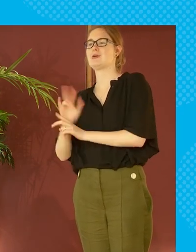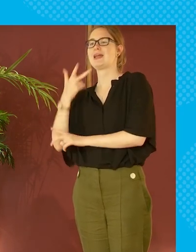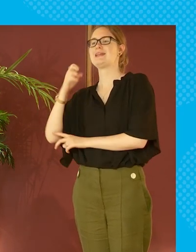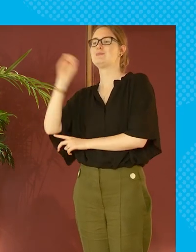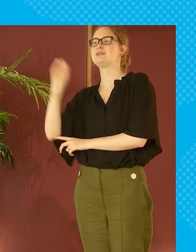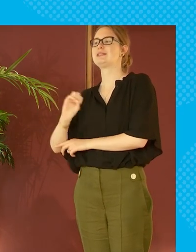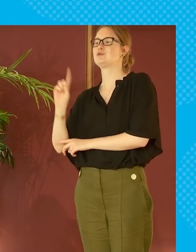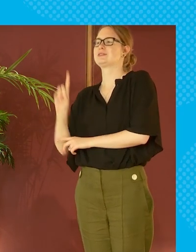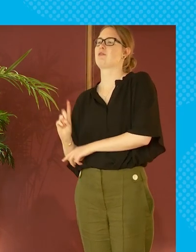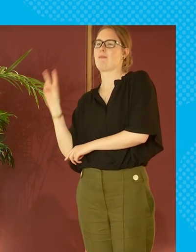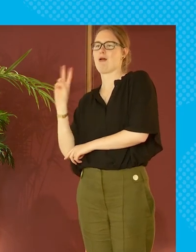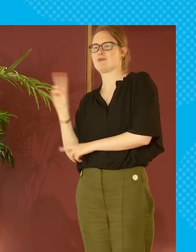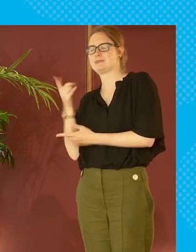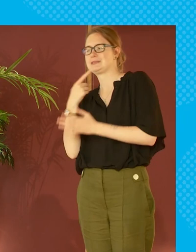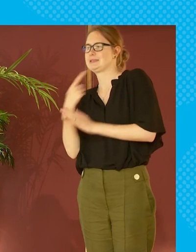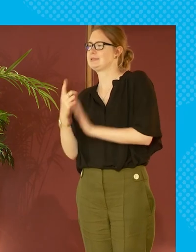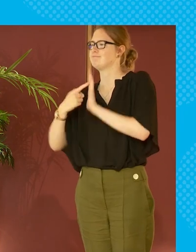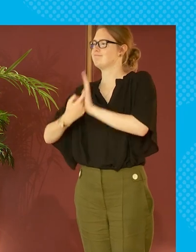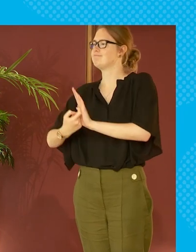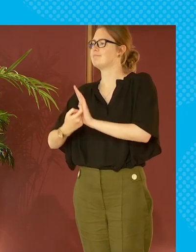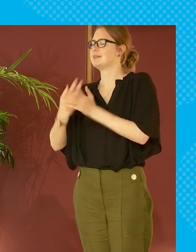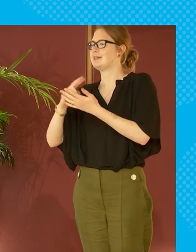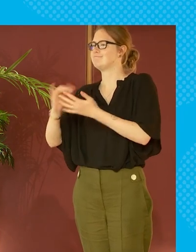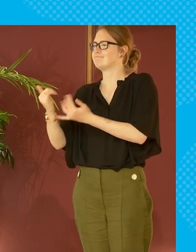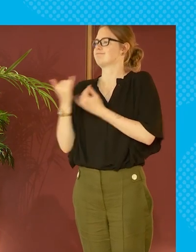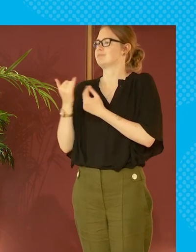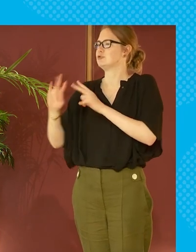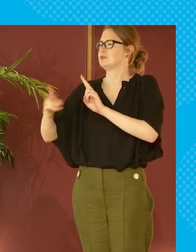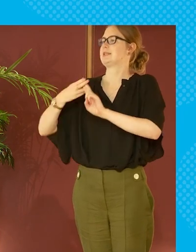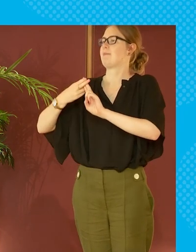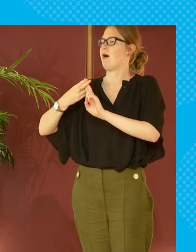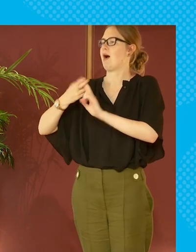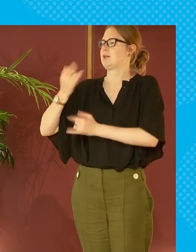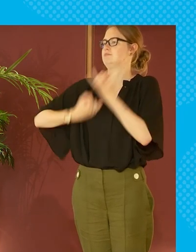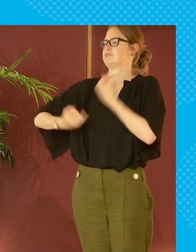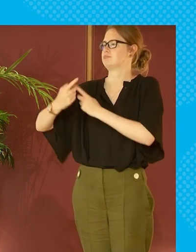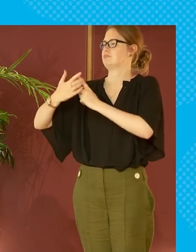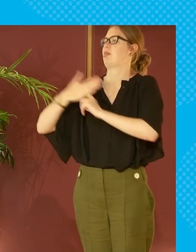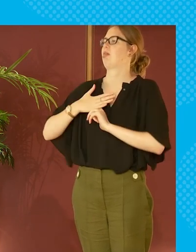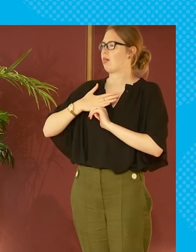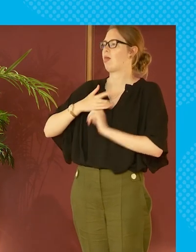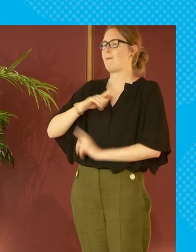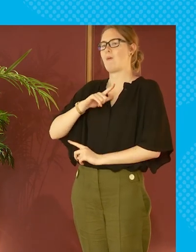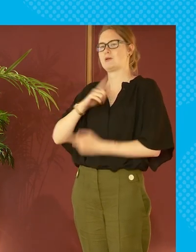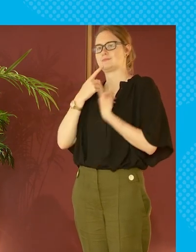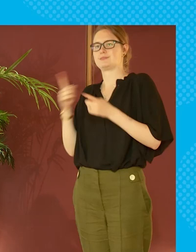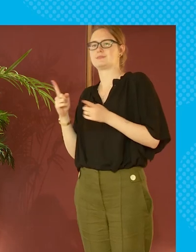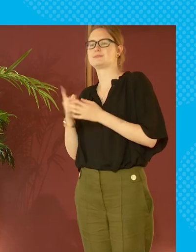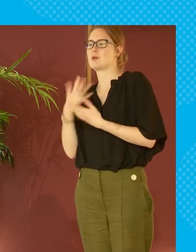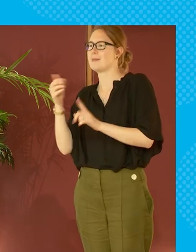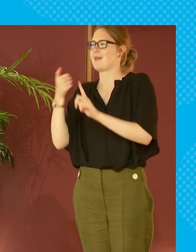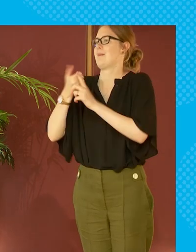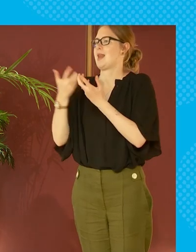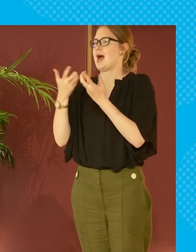where 80 of single parents reported that they'd faced stigma and discrimination as a result so